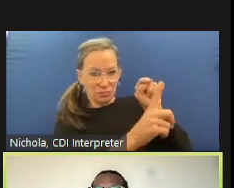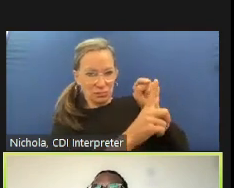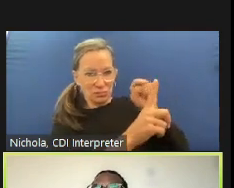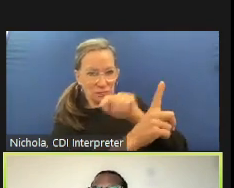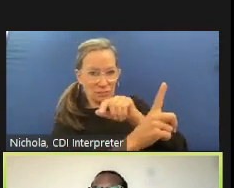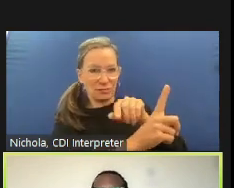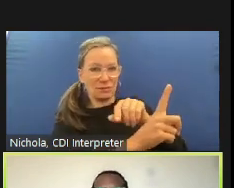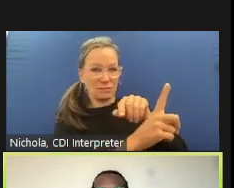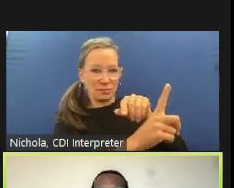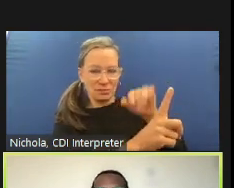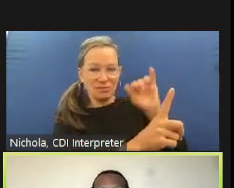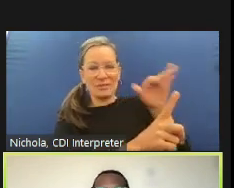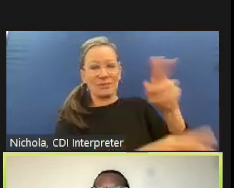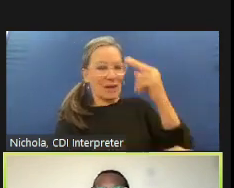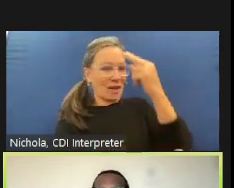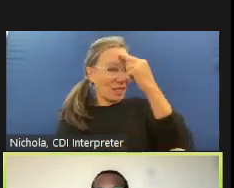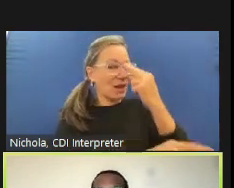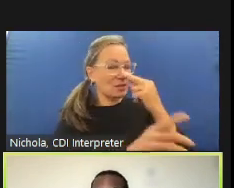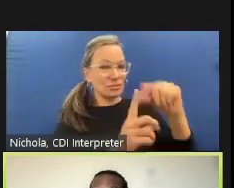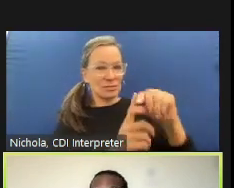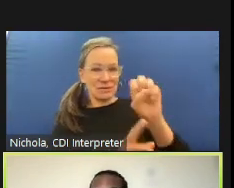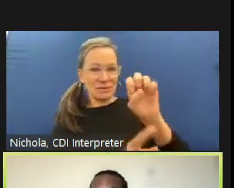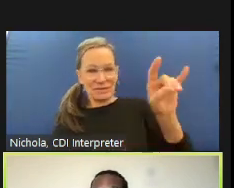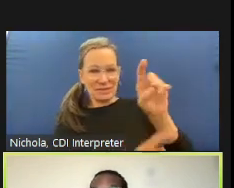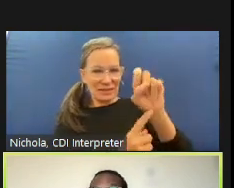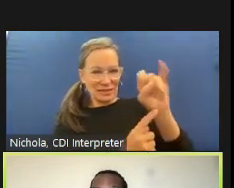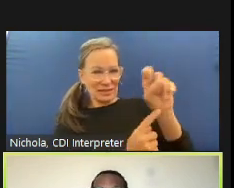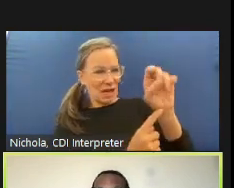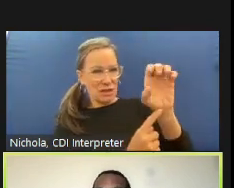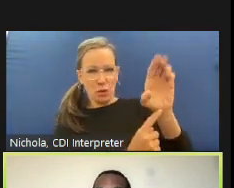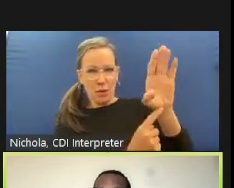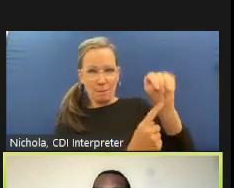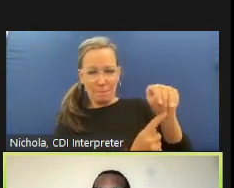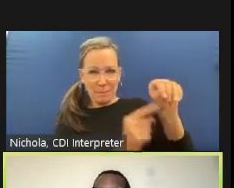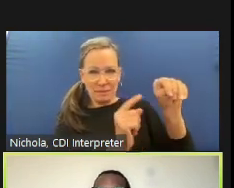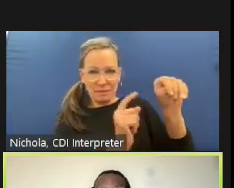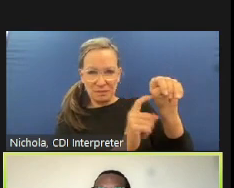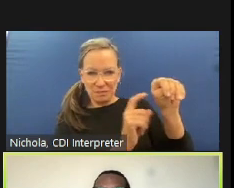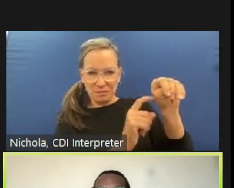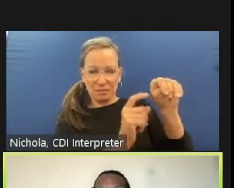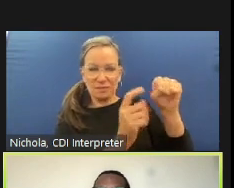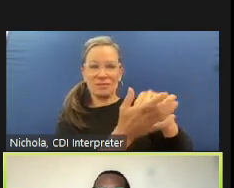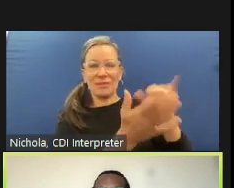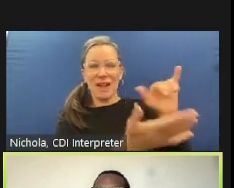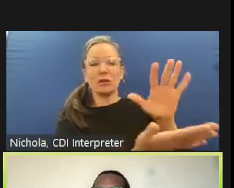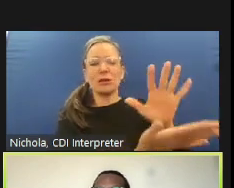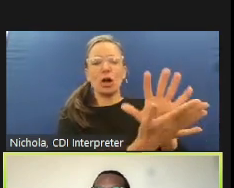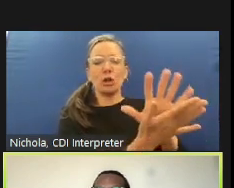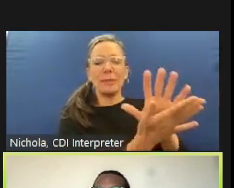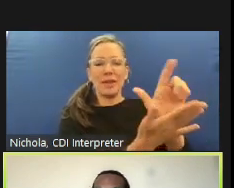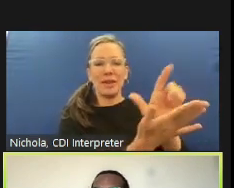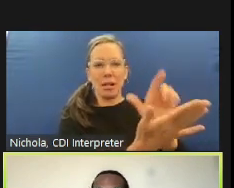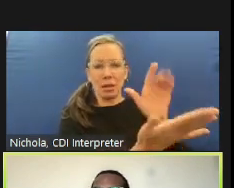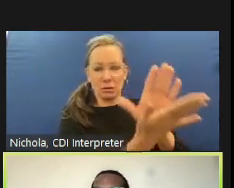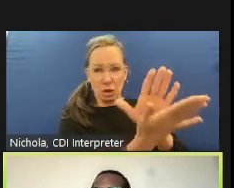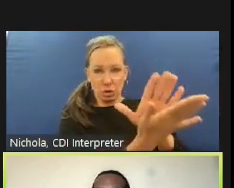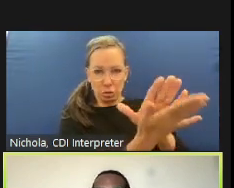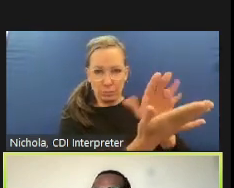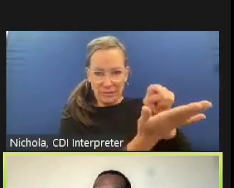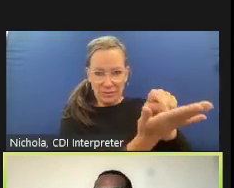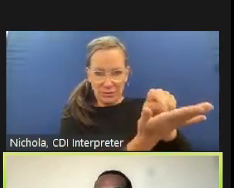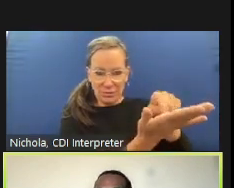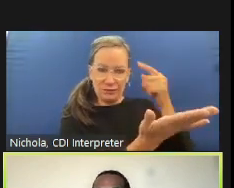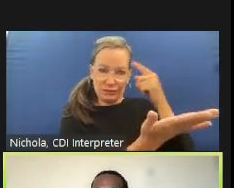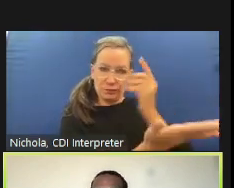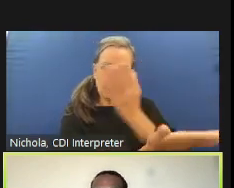necessary for their work and again that's an important thing to note that these subpoena um subpoena powers